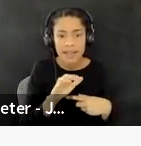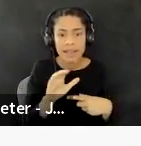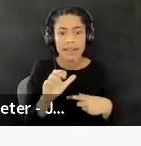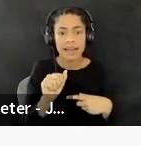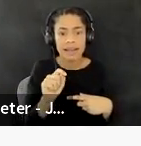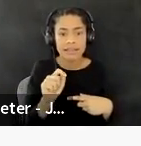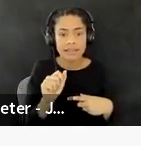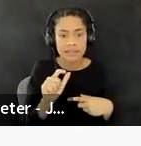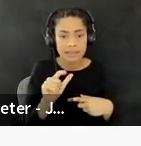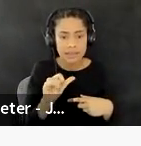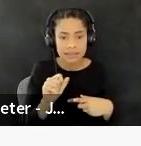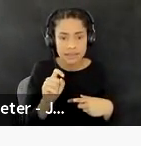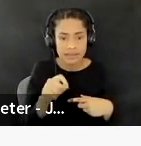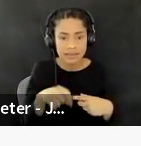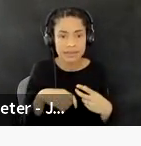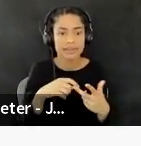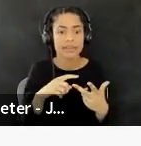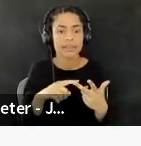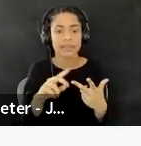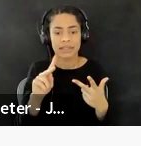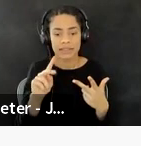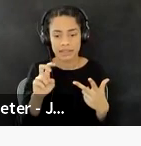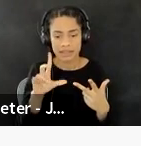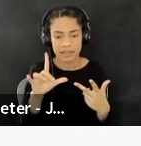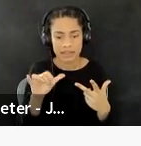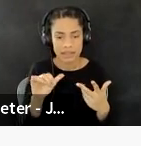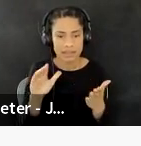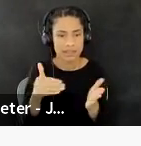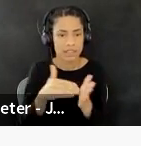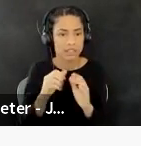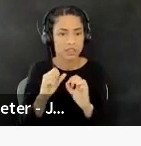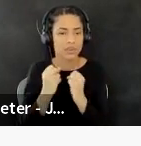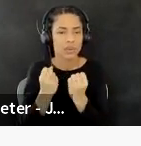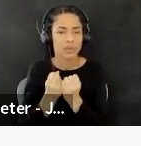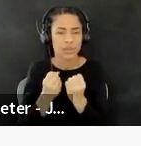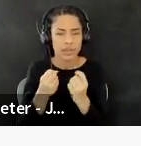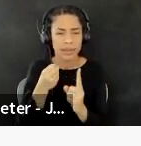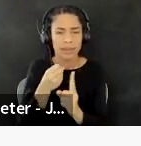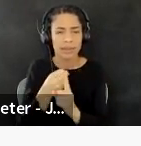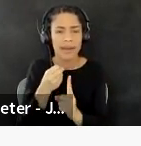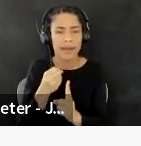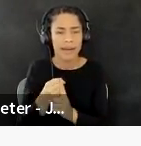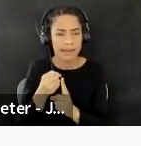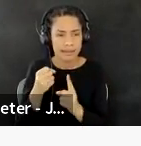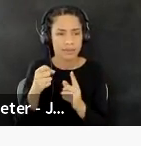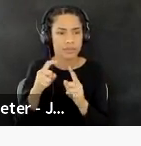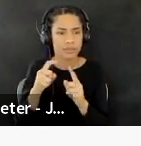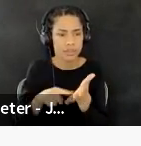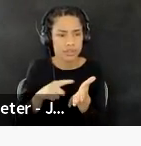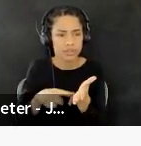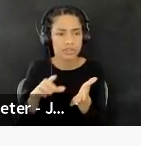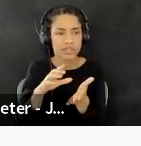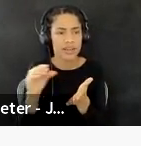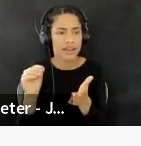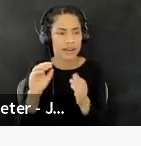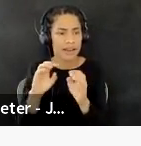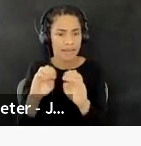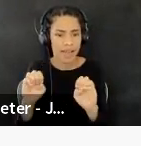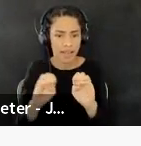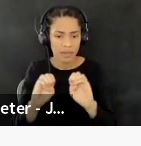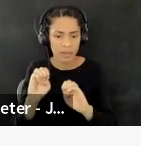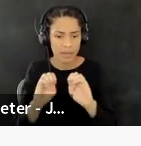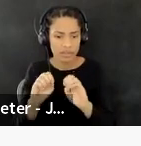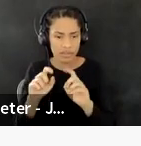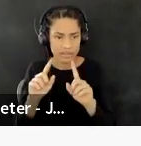Kennedy center, um, social impact programming research and evaluation team. Um, the survey is